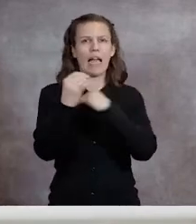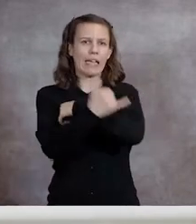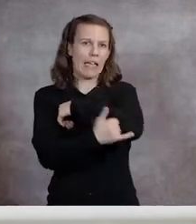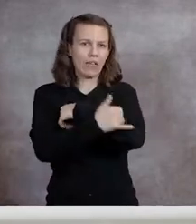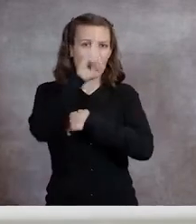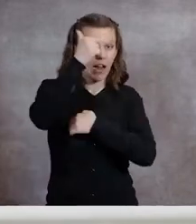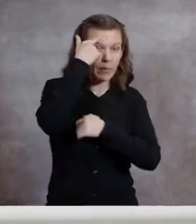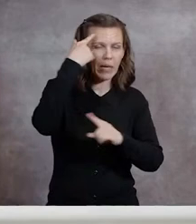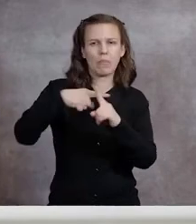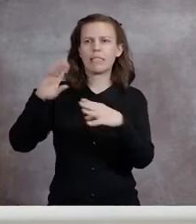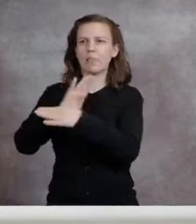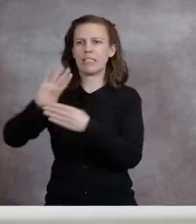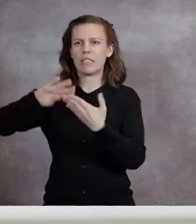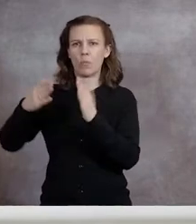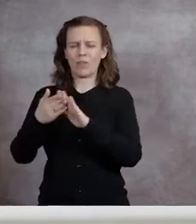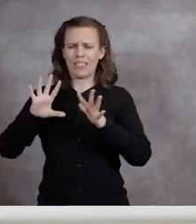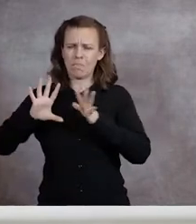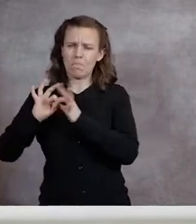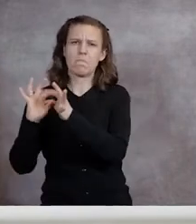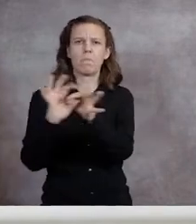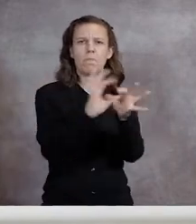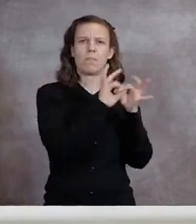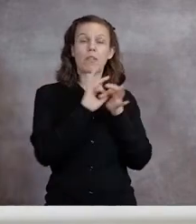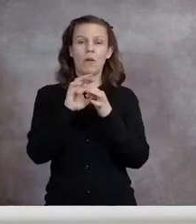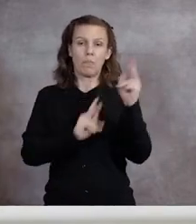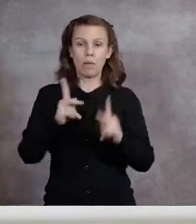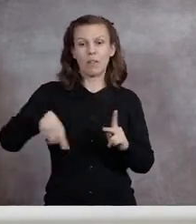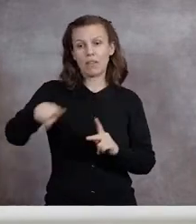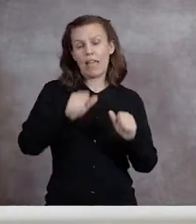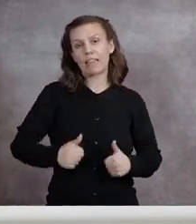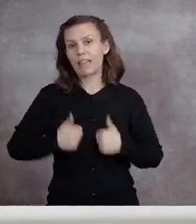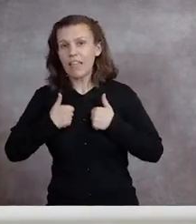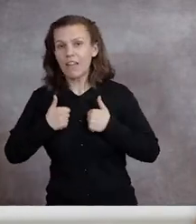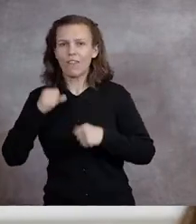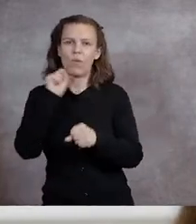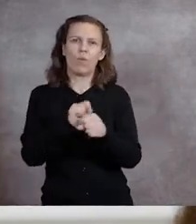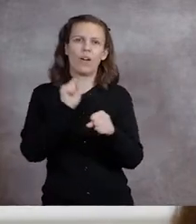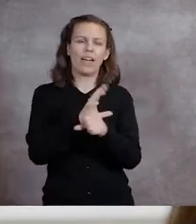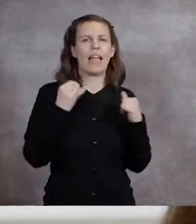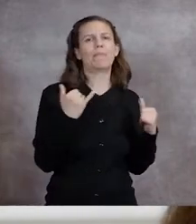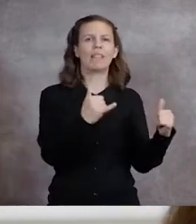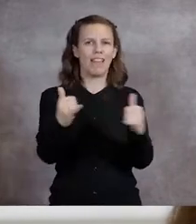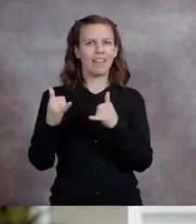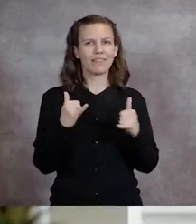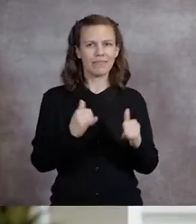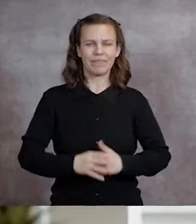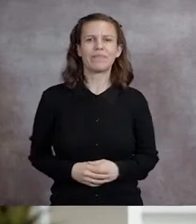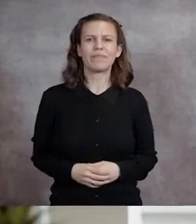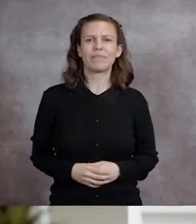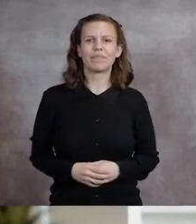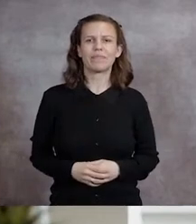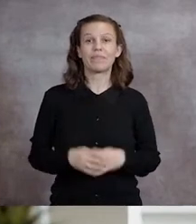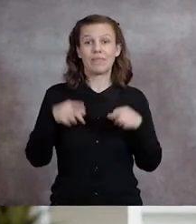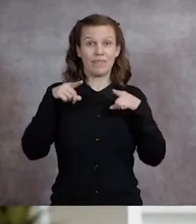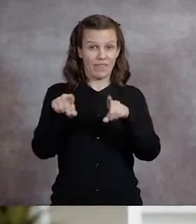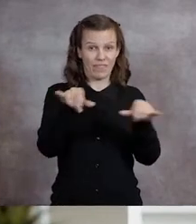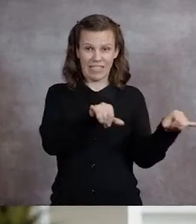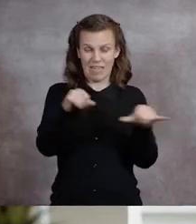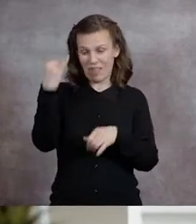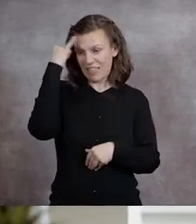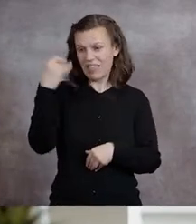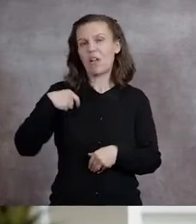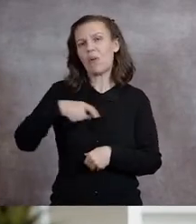community to create a highly connected community where people can live, work, and play. Similarly,